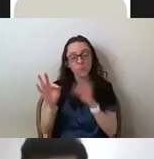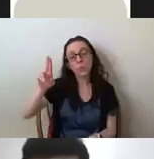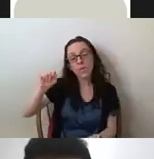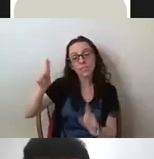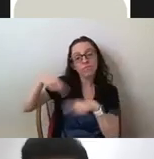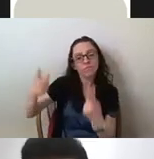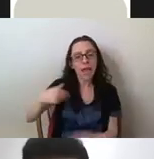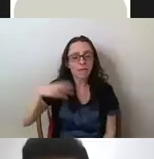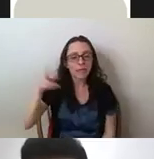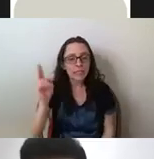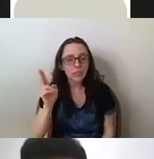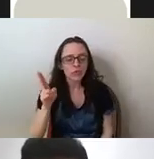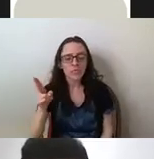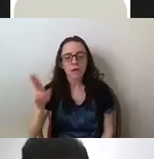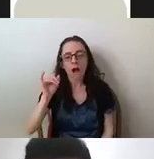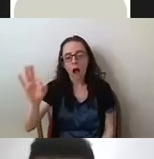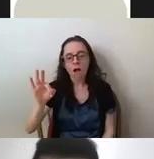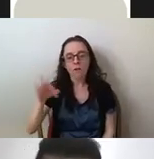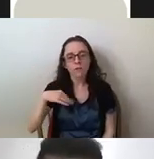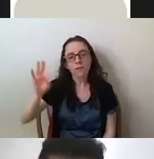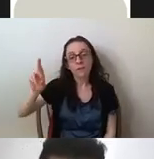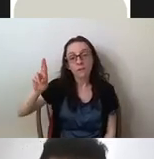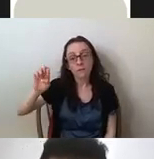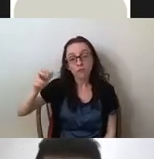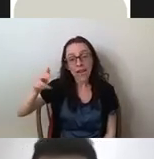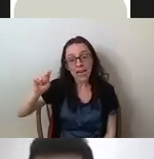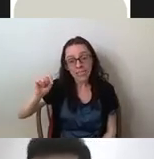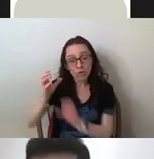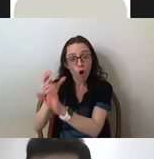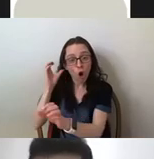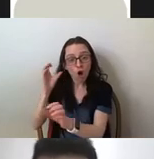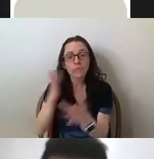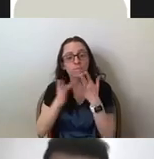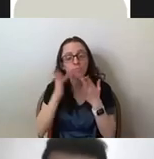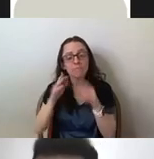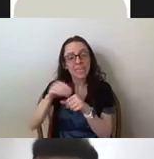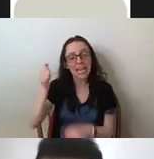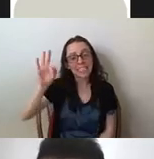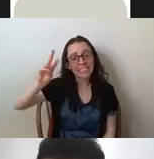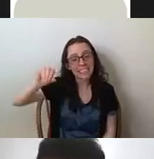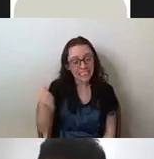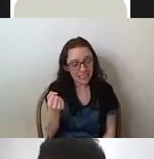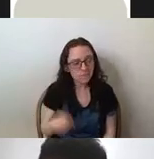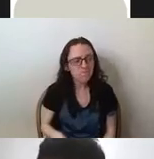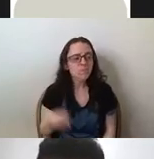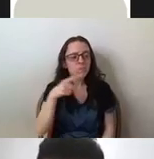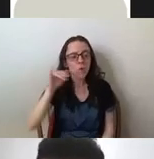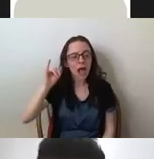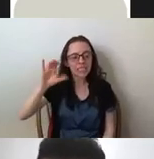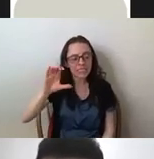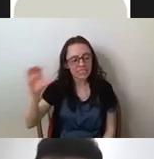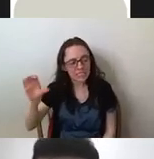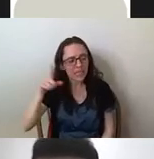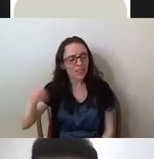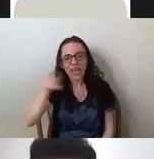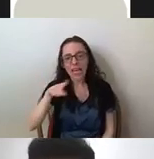a sort of a chronic freight car shortage during the 1960s. The ICC set out on a semi-hairbrained